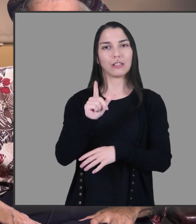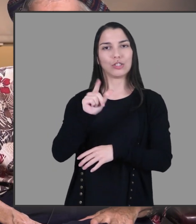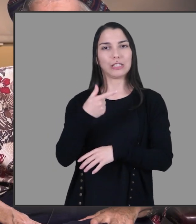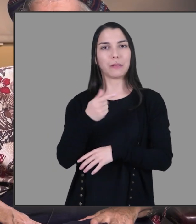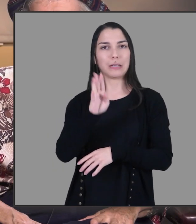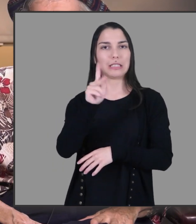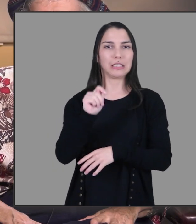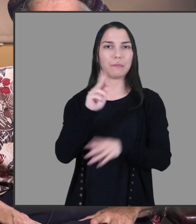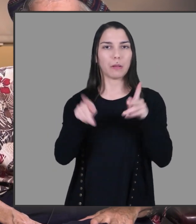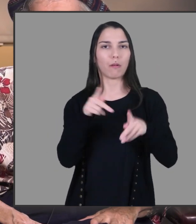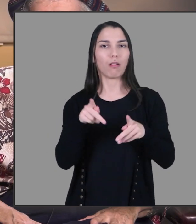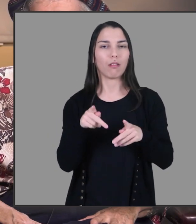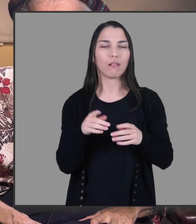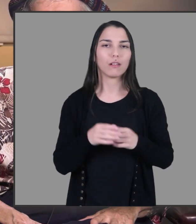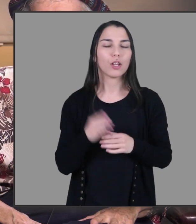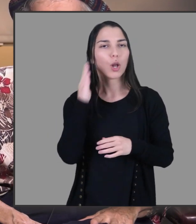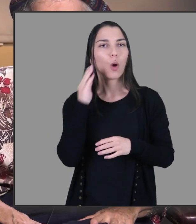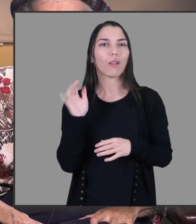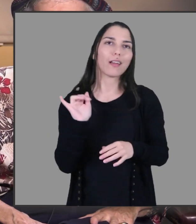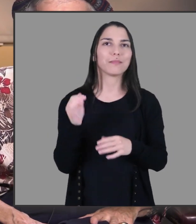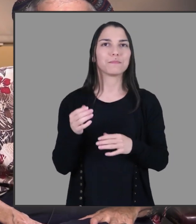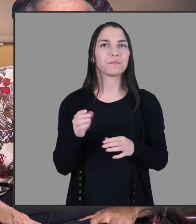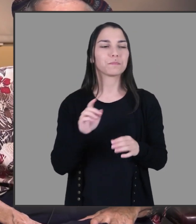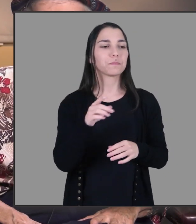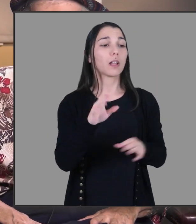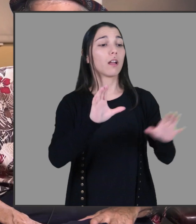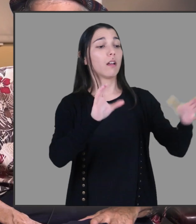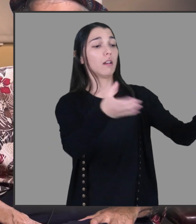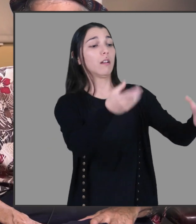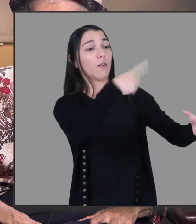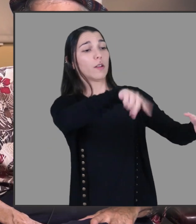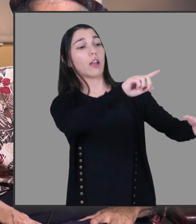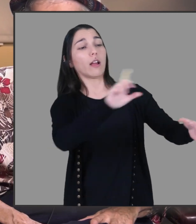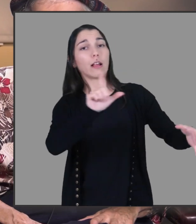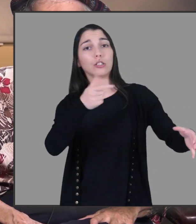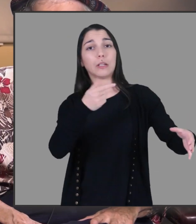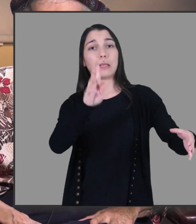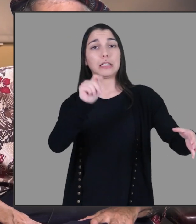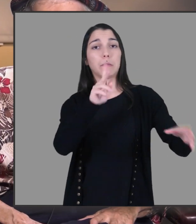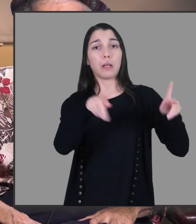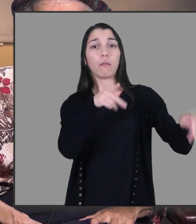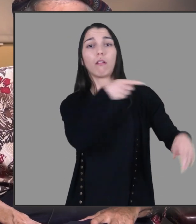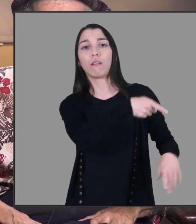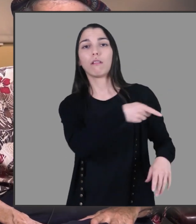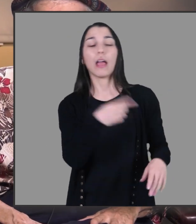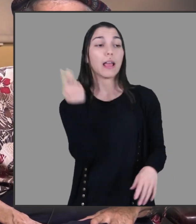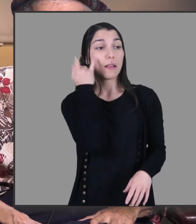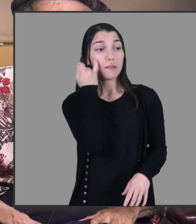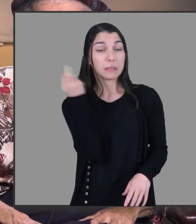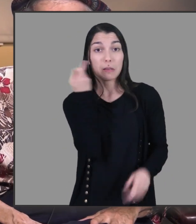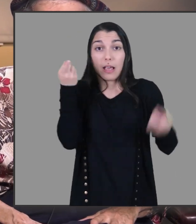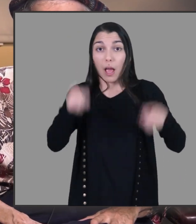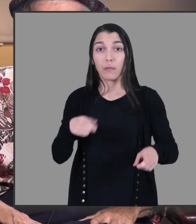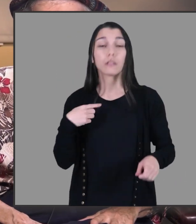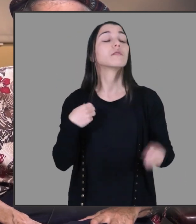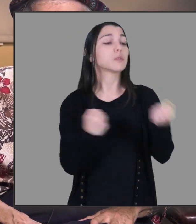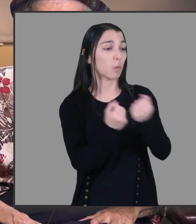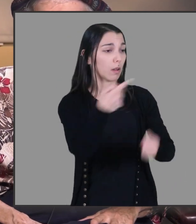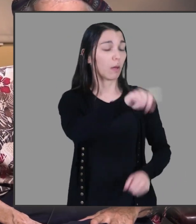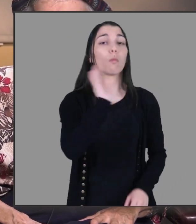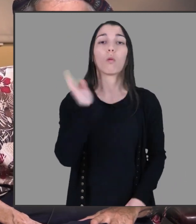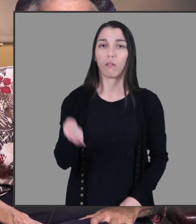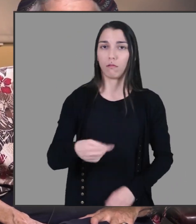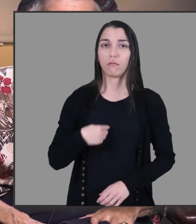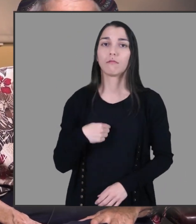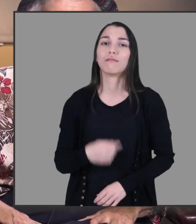LGBT people. Just like, you know, those LGBT people over there, but, you know, if anything happens, I would support